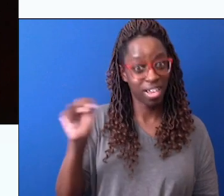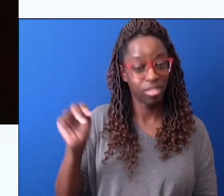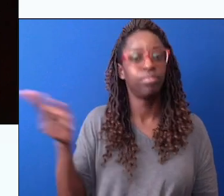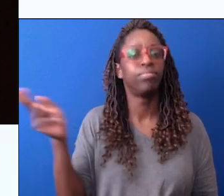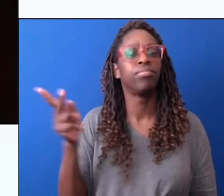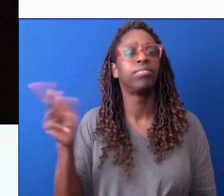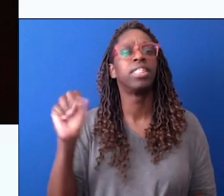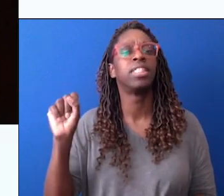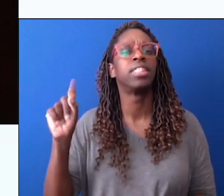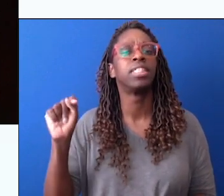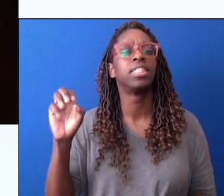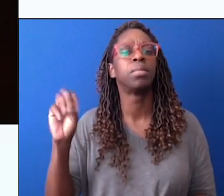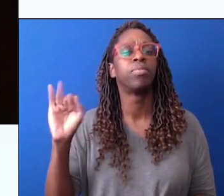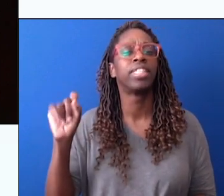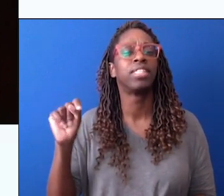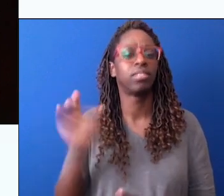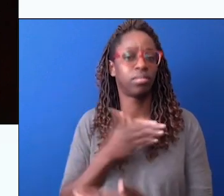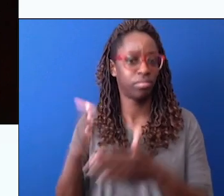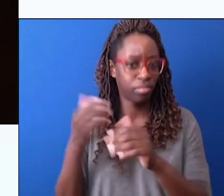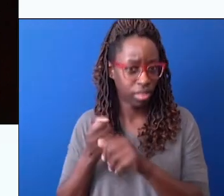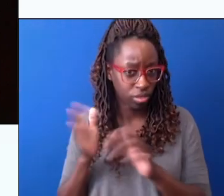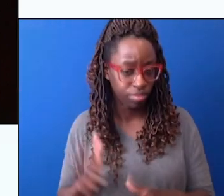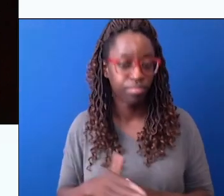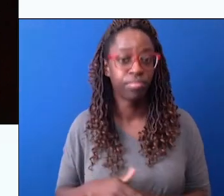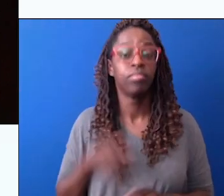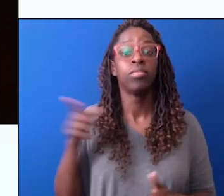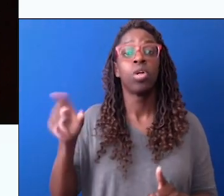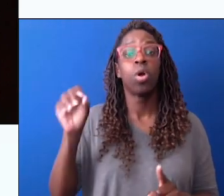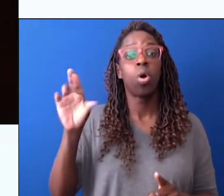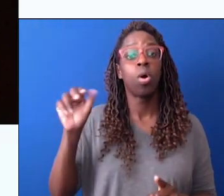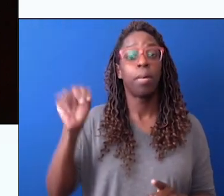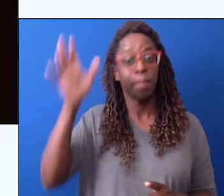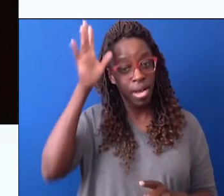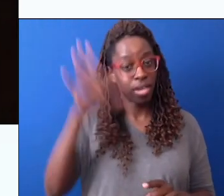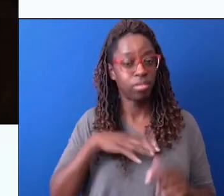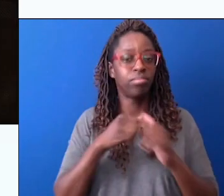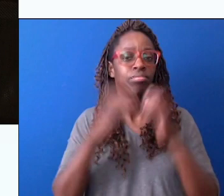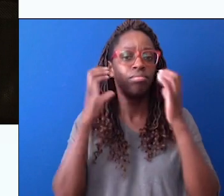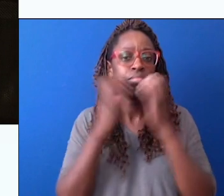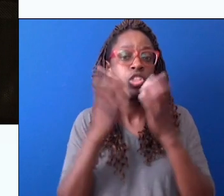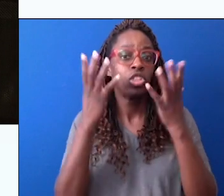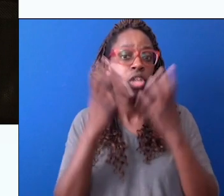Oran, a bearded white man with dark hair and wide brown eyes, sits on the floor.